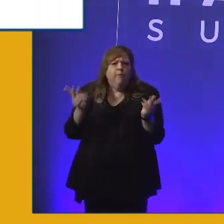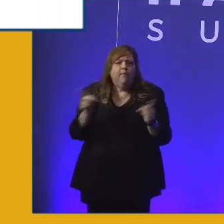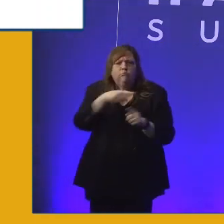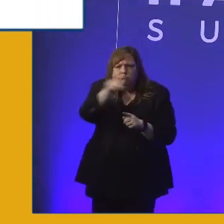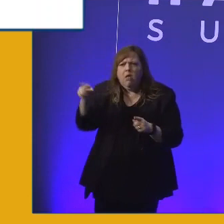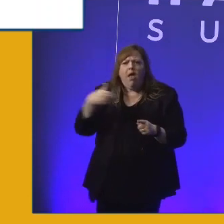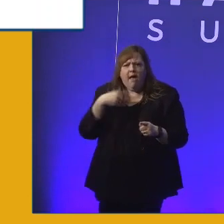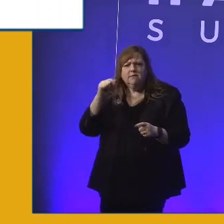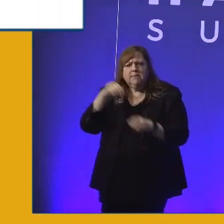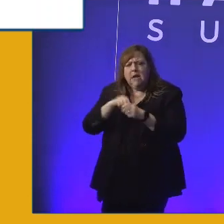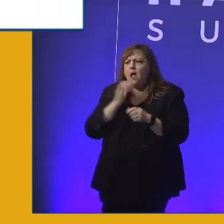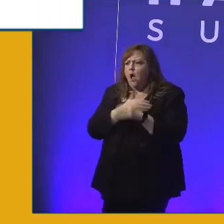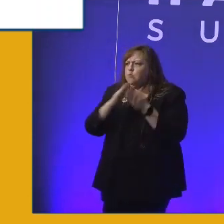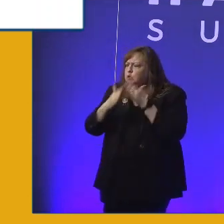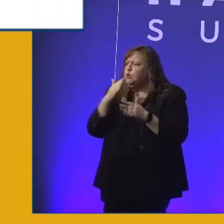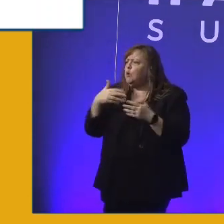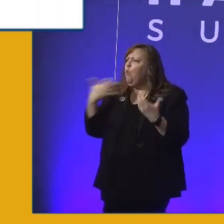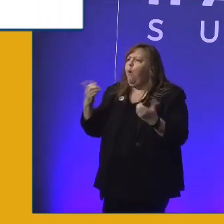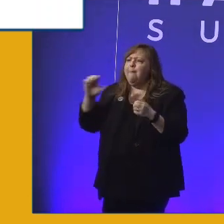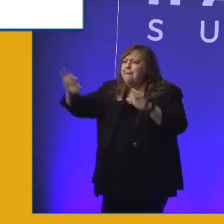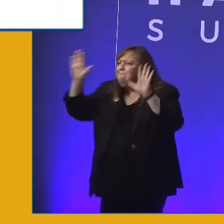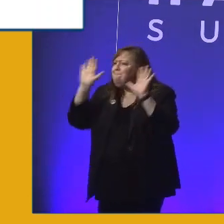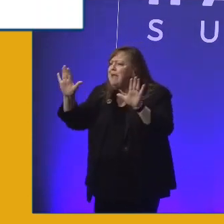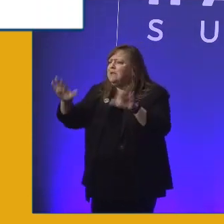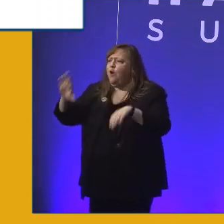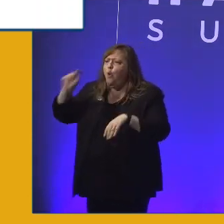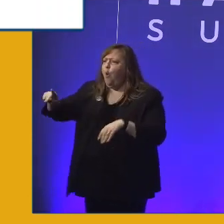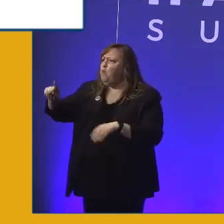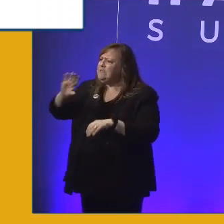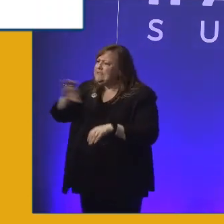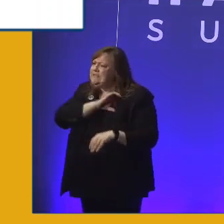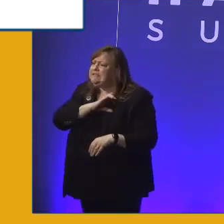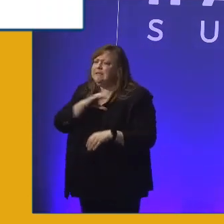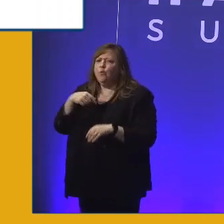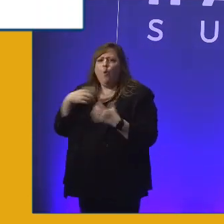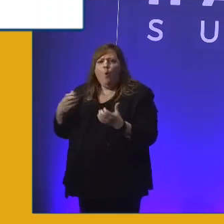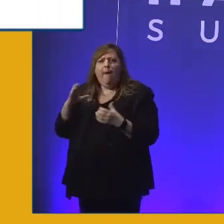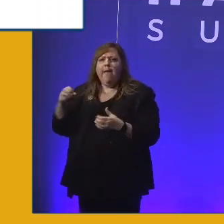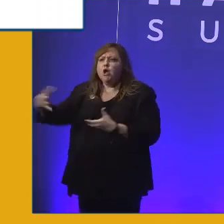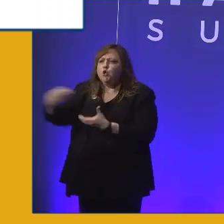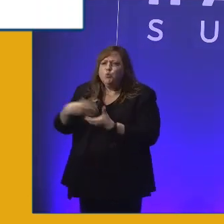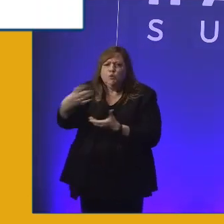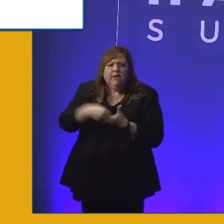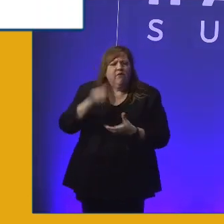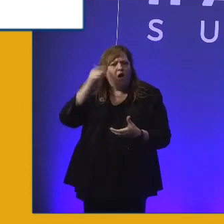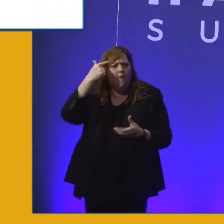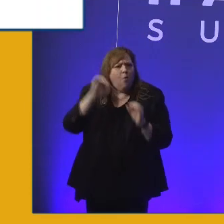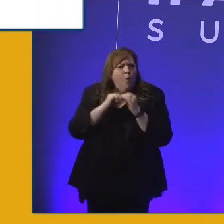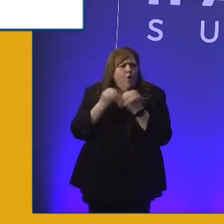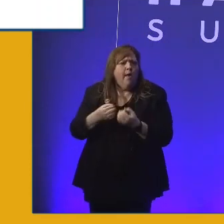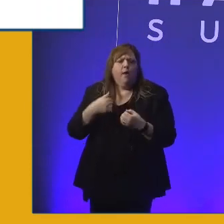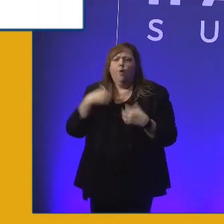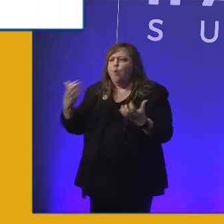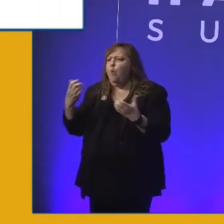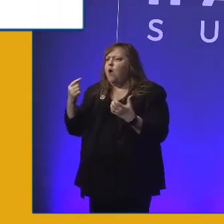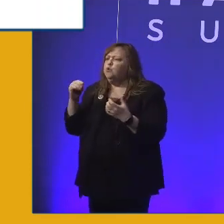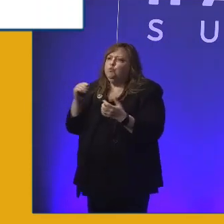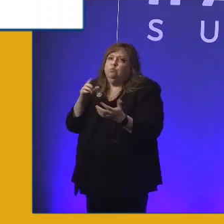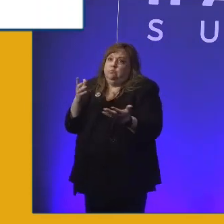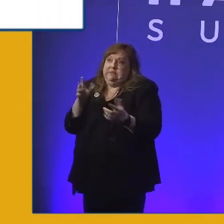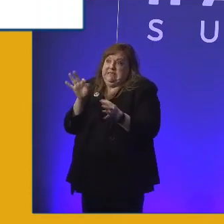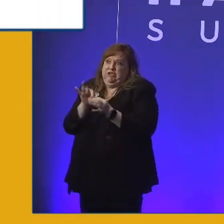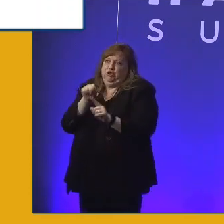disabilities in our community. We want to be amazing corporate citizens. We want to be inclusive government organizations. We want to essentially